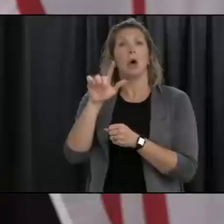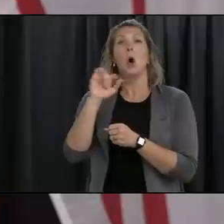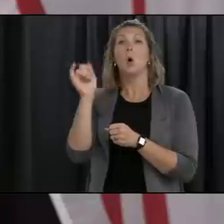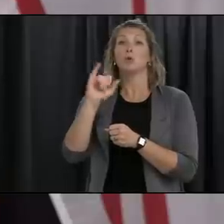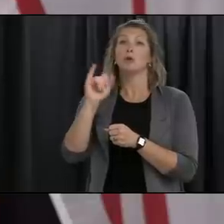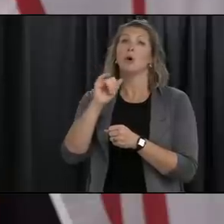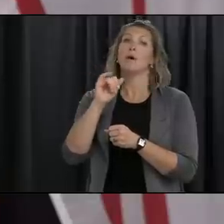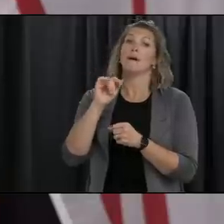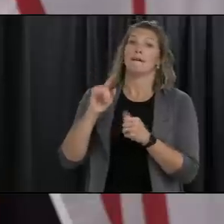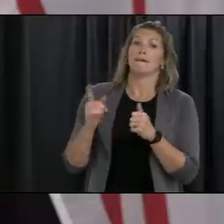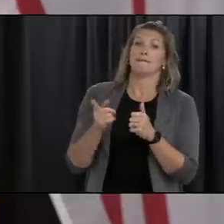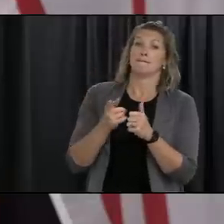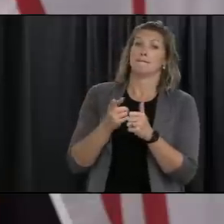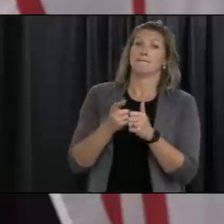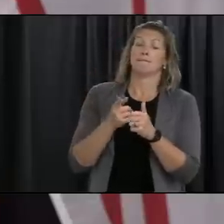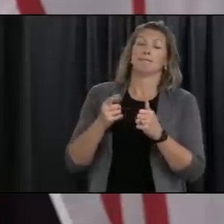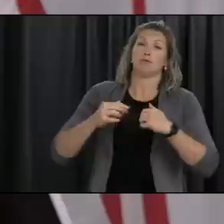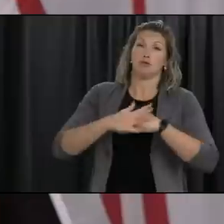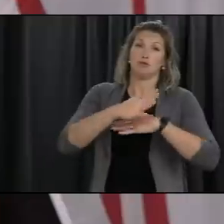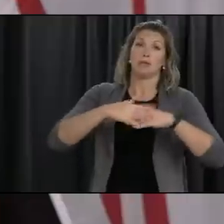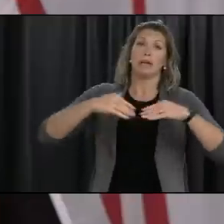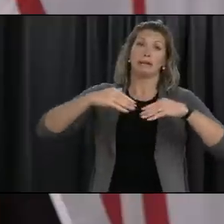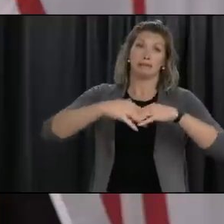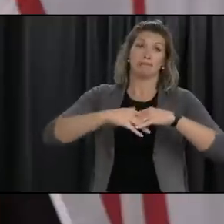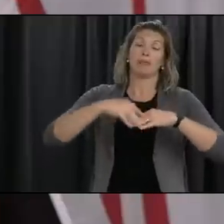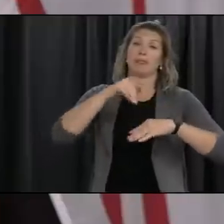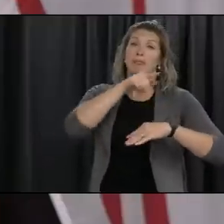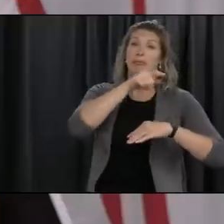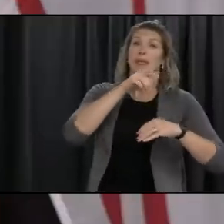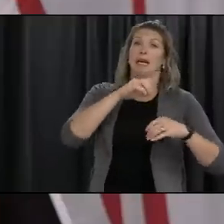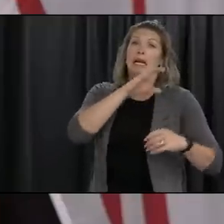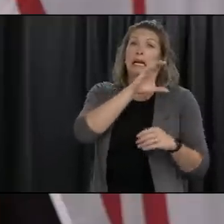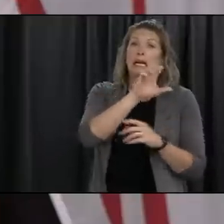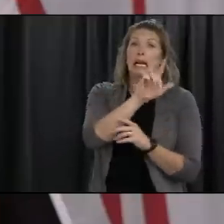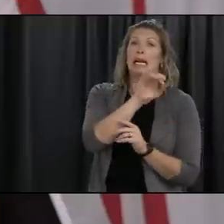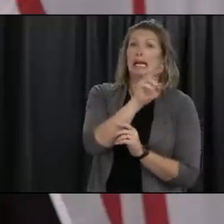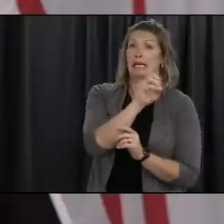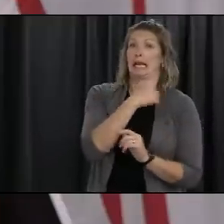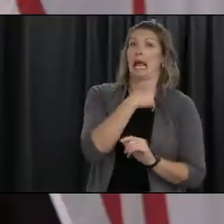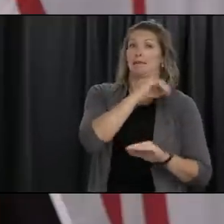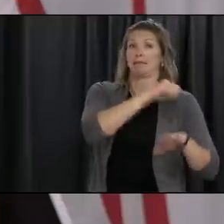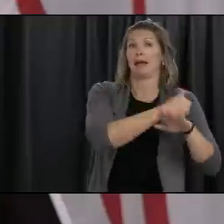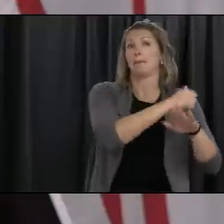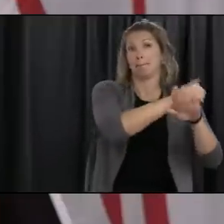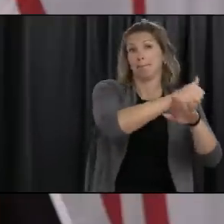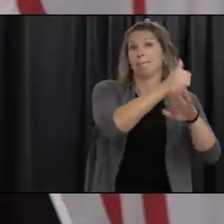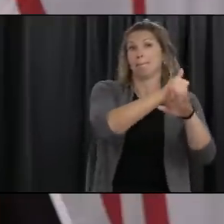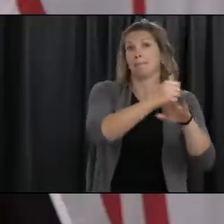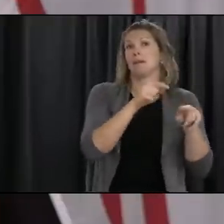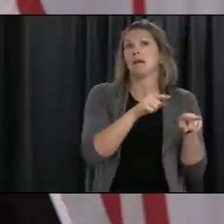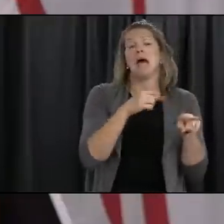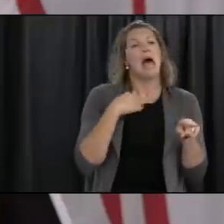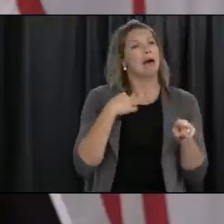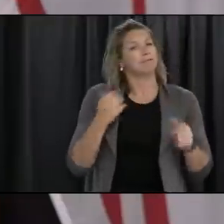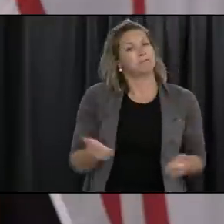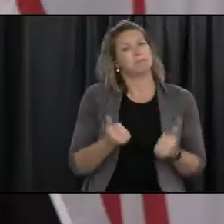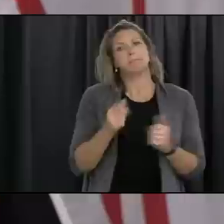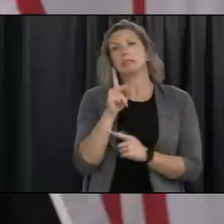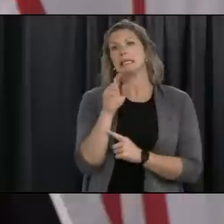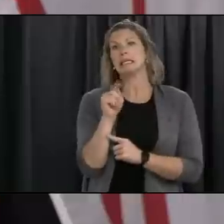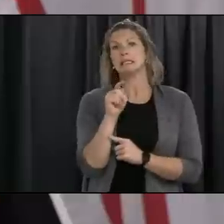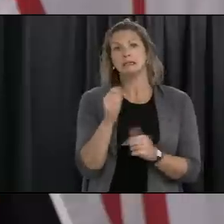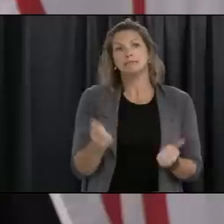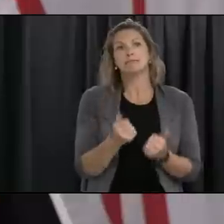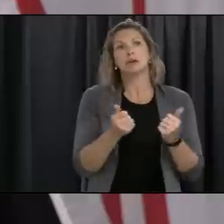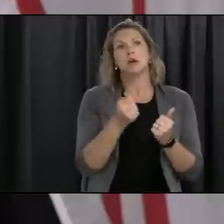who have supplied additional test kits and um equipment for uh for happy valley goose